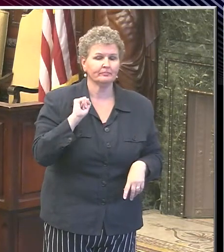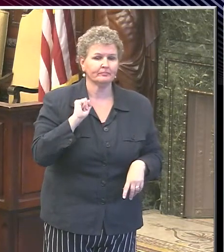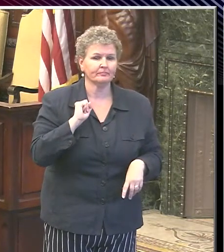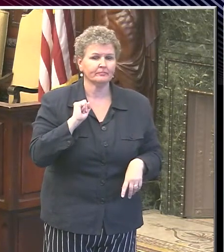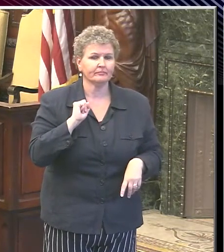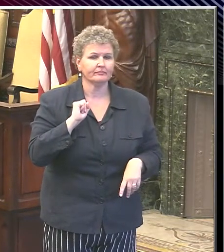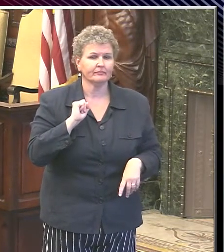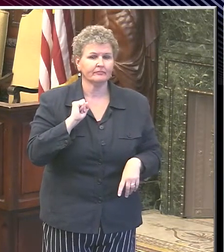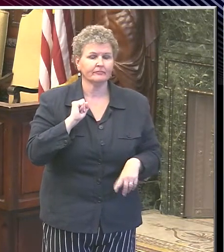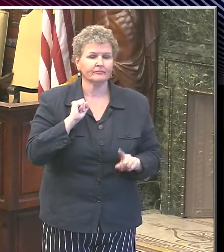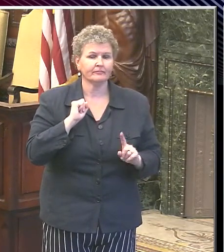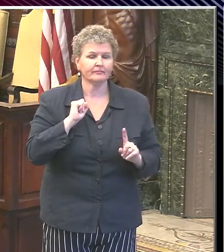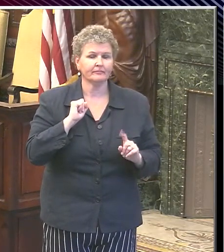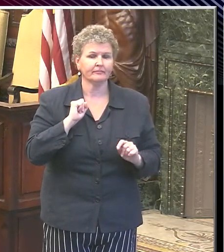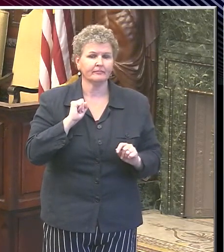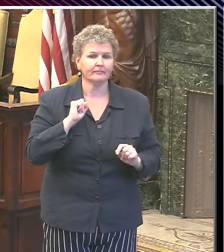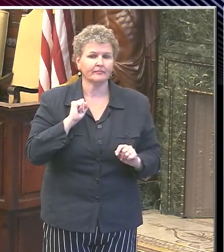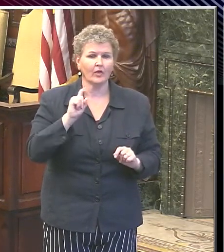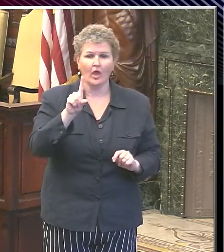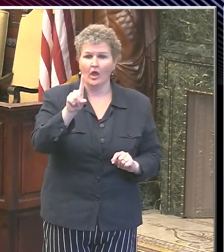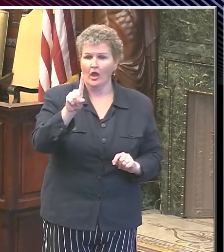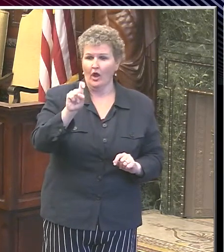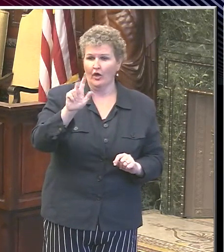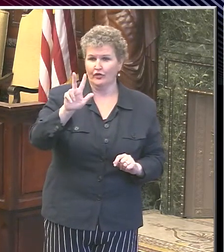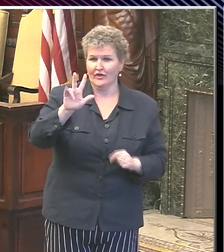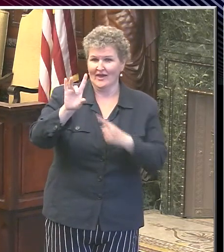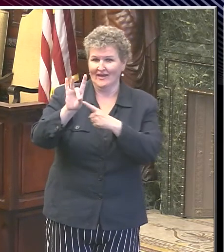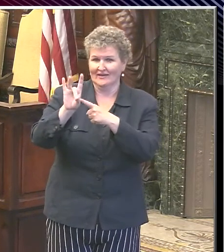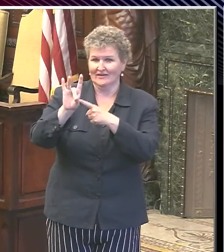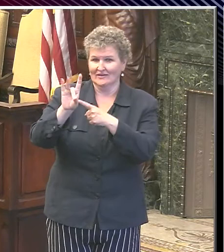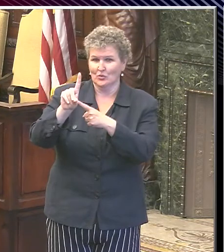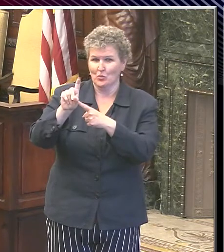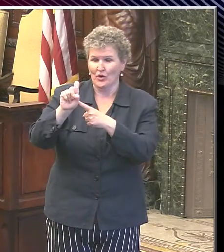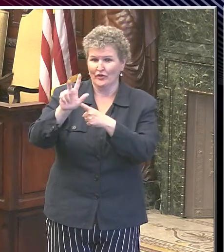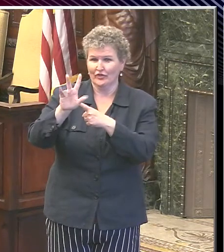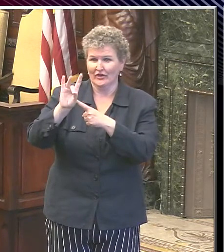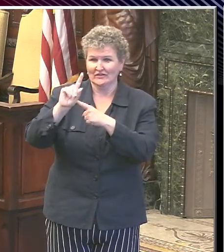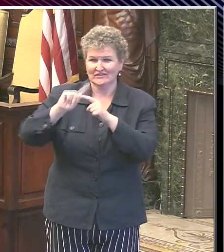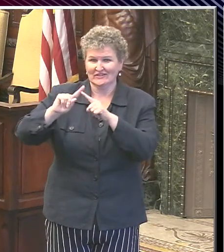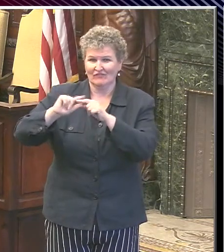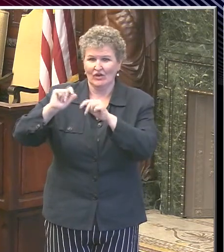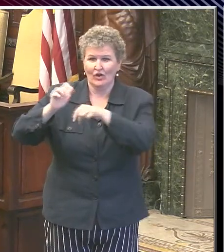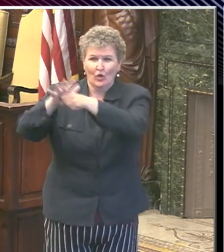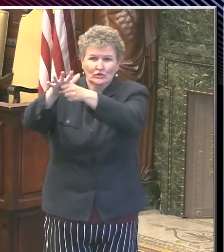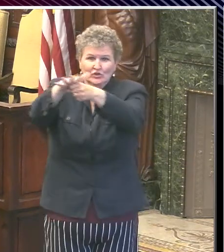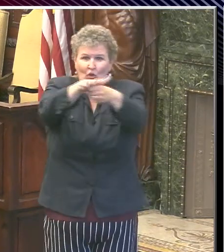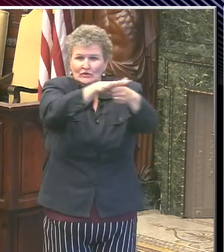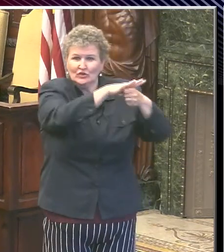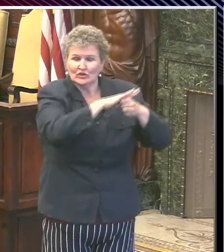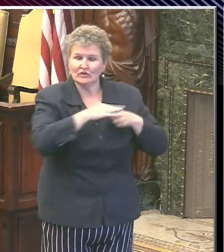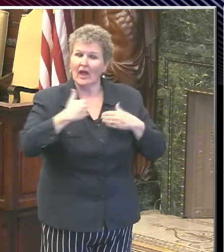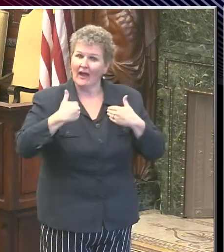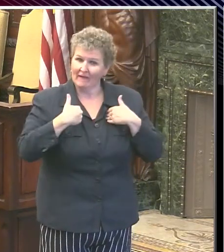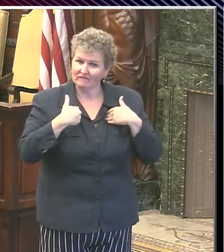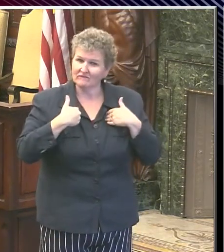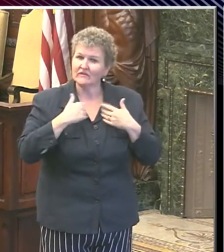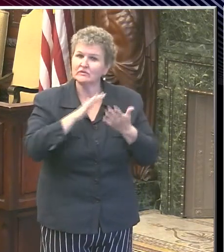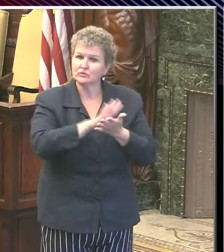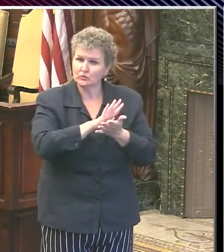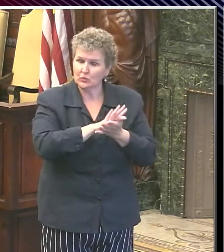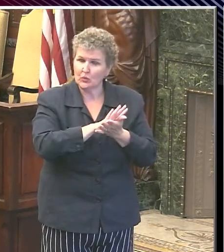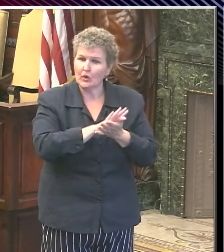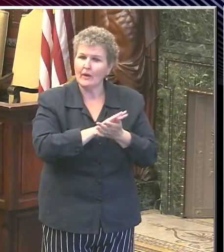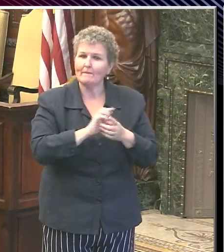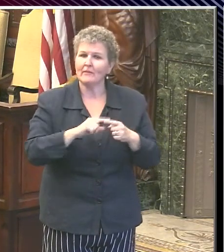138, sorry, locations last year. So we have four, we, four